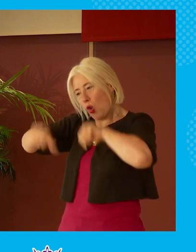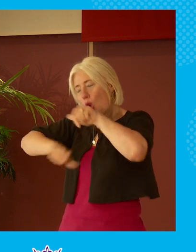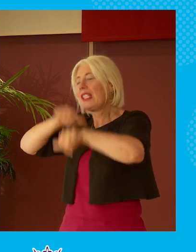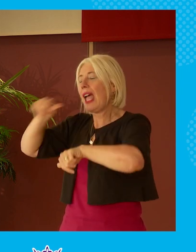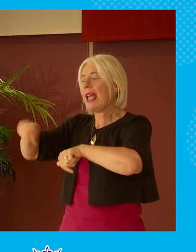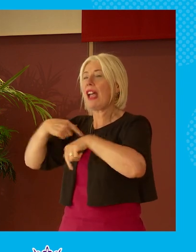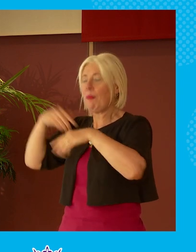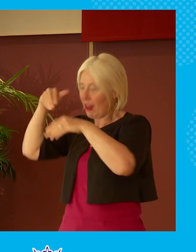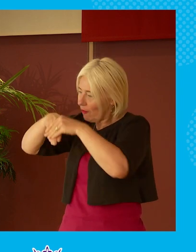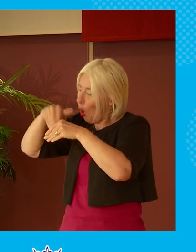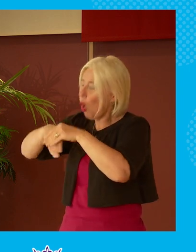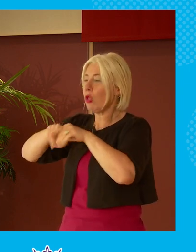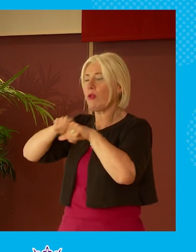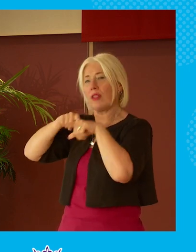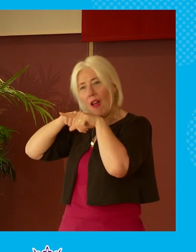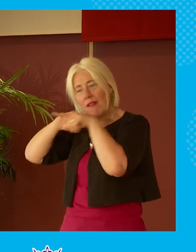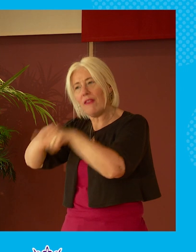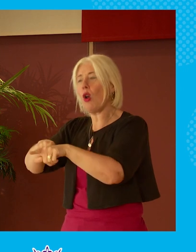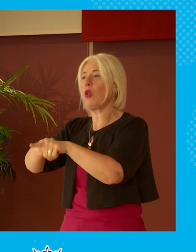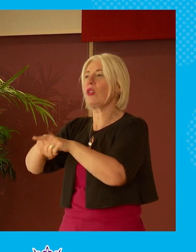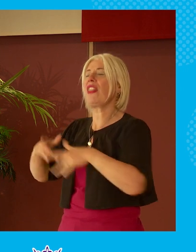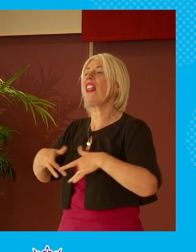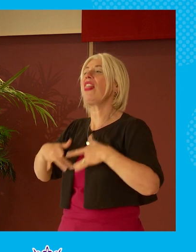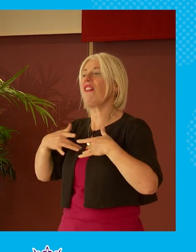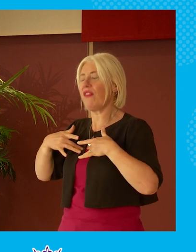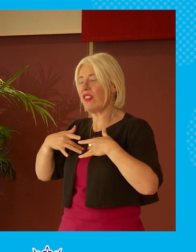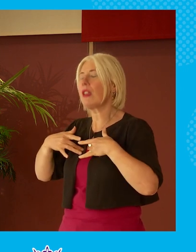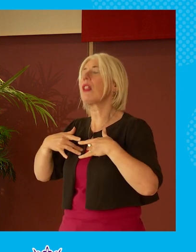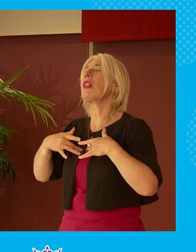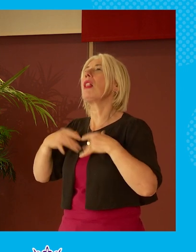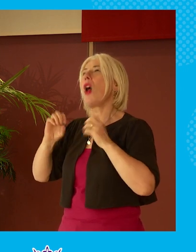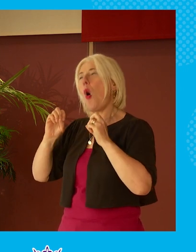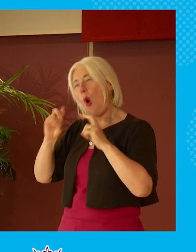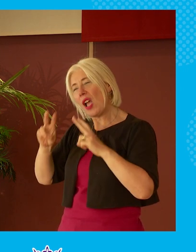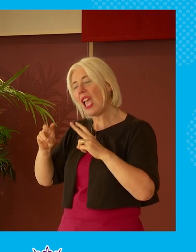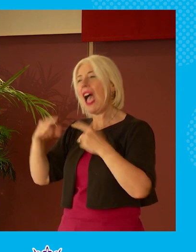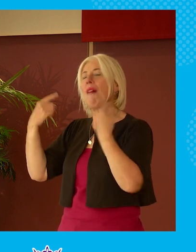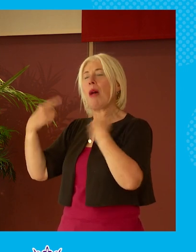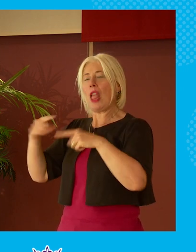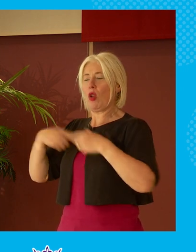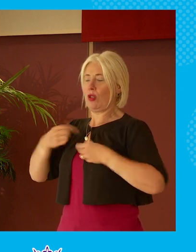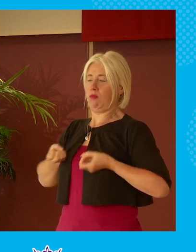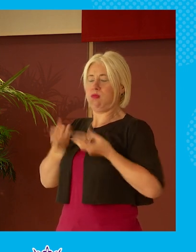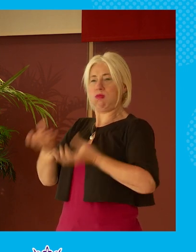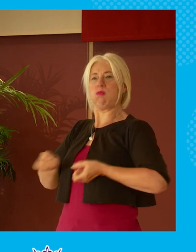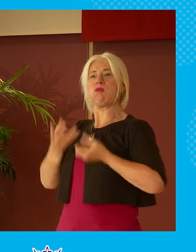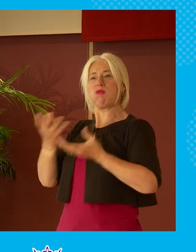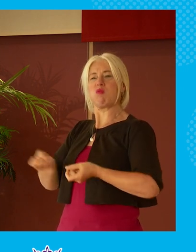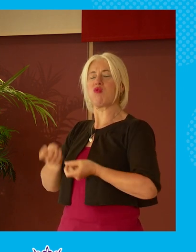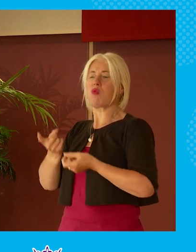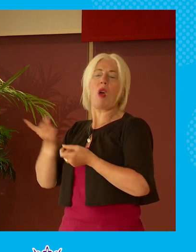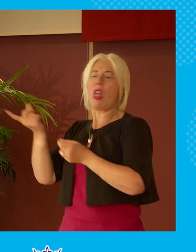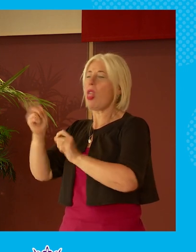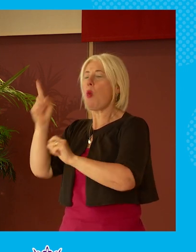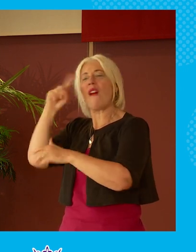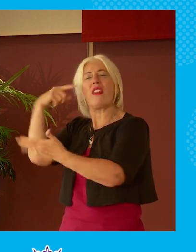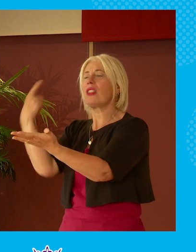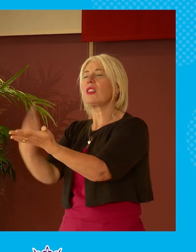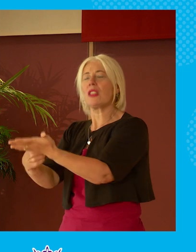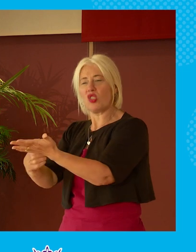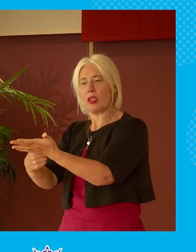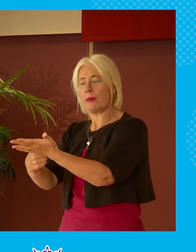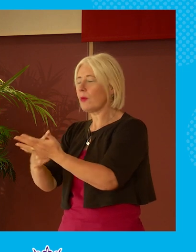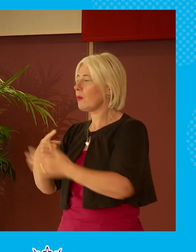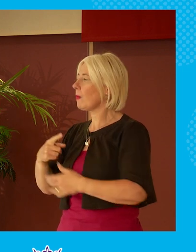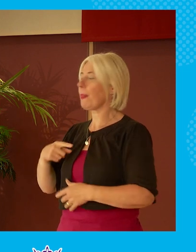followed that they've felt uh allowed them to to have their viewpoint heard and there's a there's a concept that that we've talked a lot